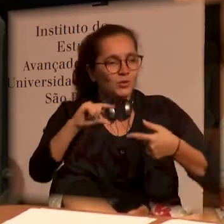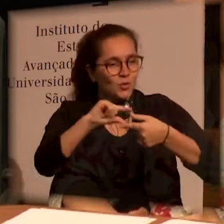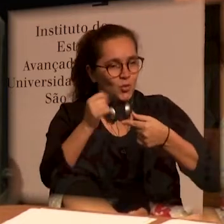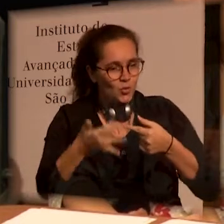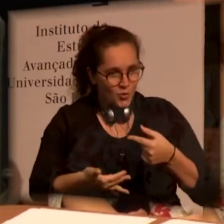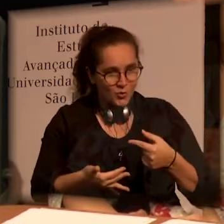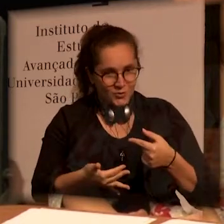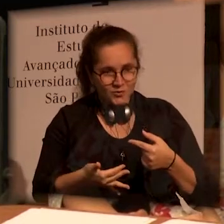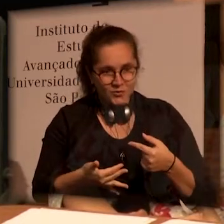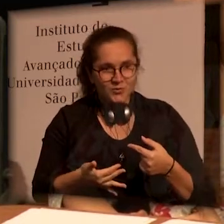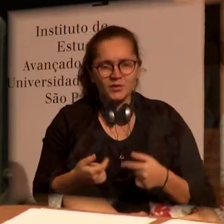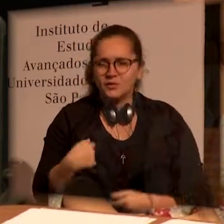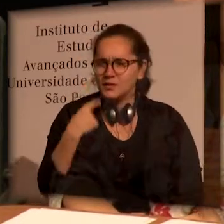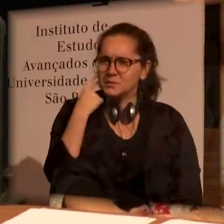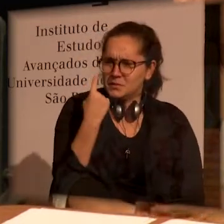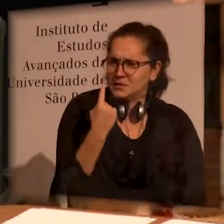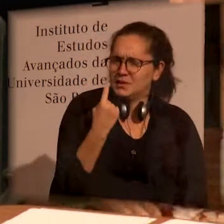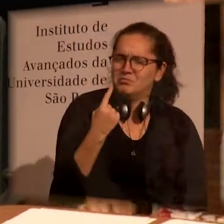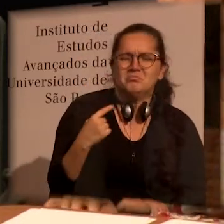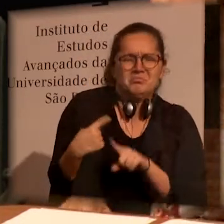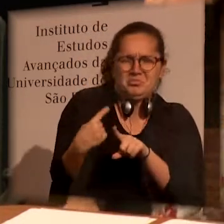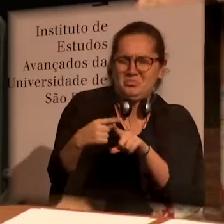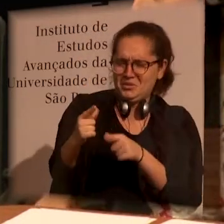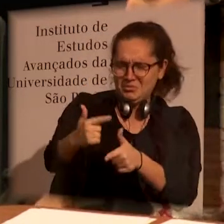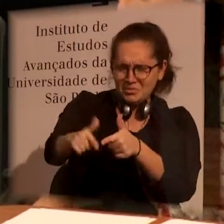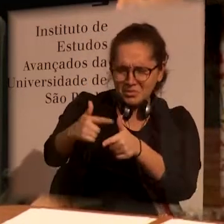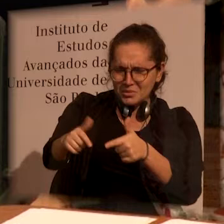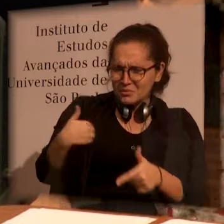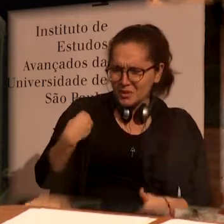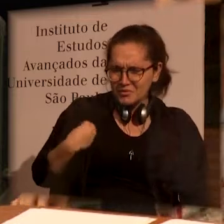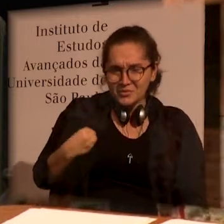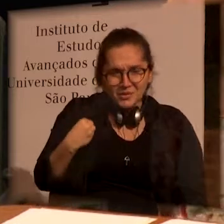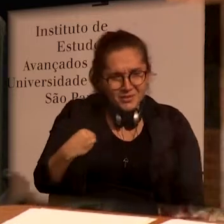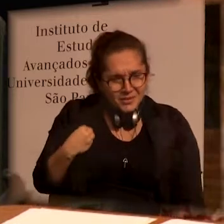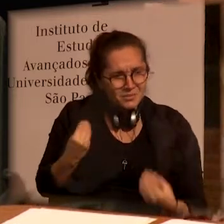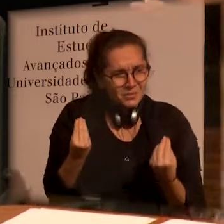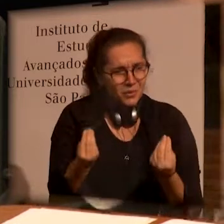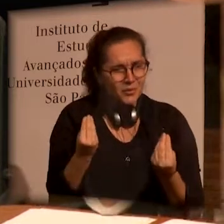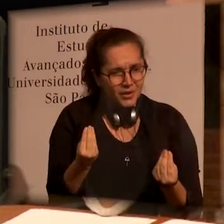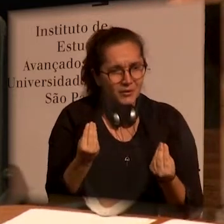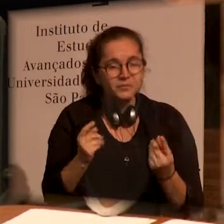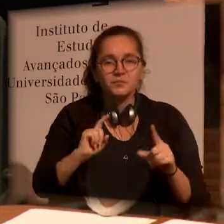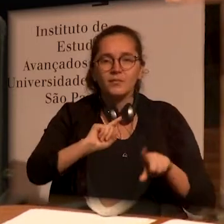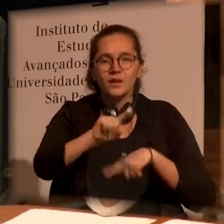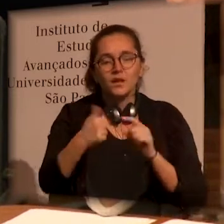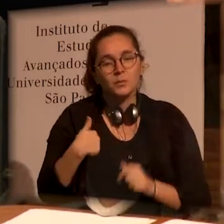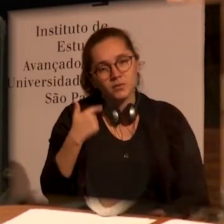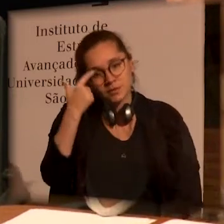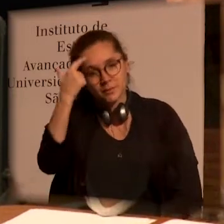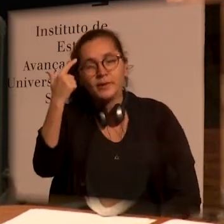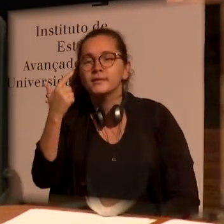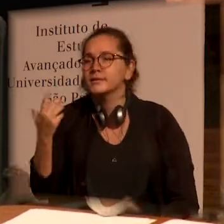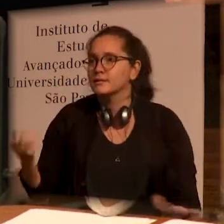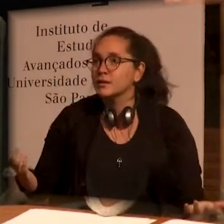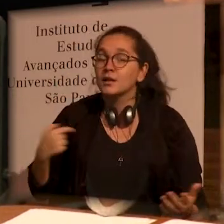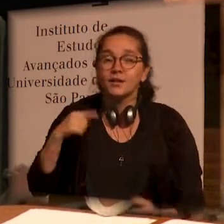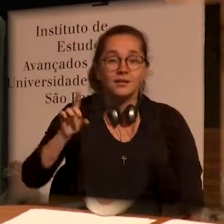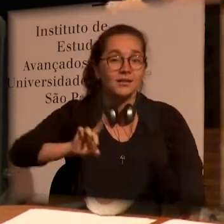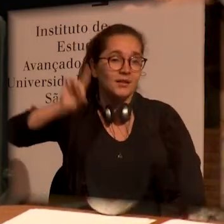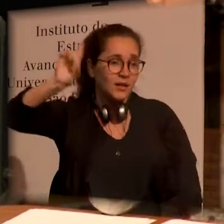And in every case, you should also, you should also find a reason for that specific